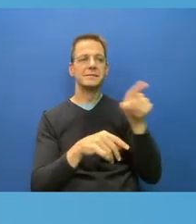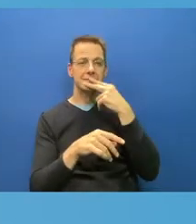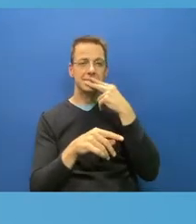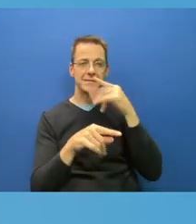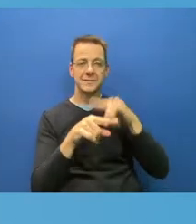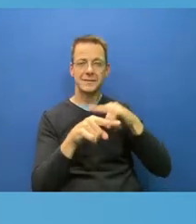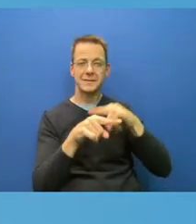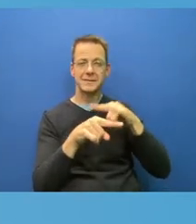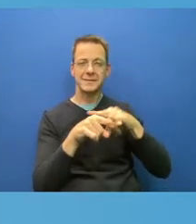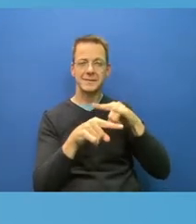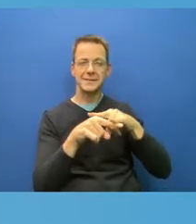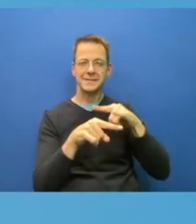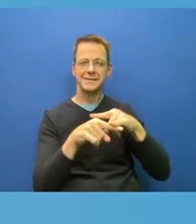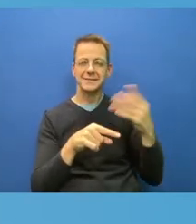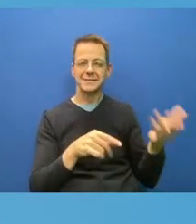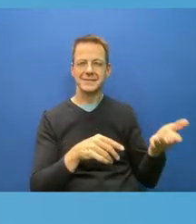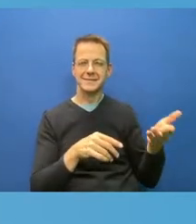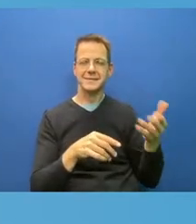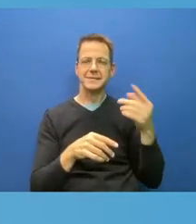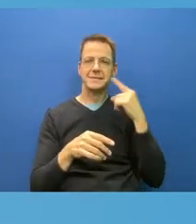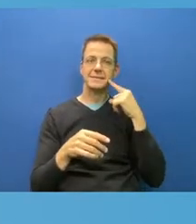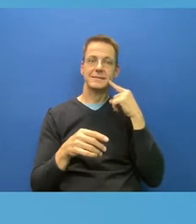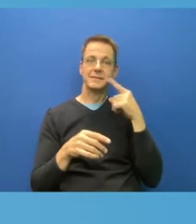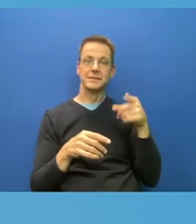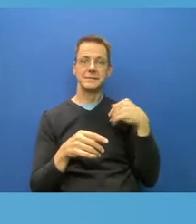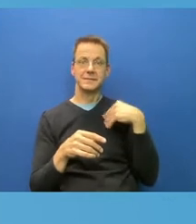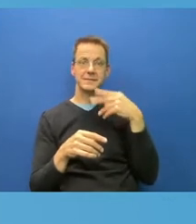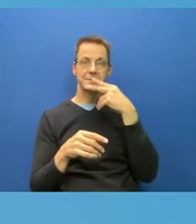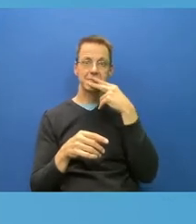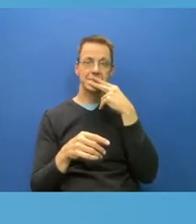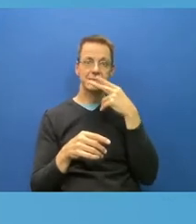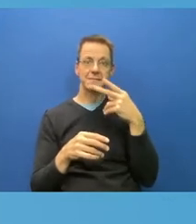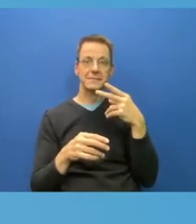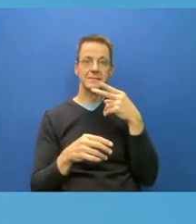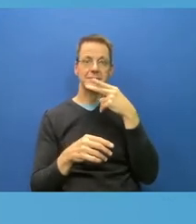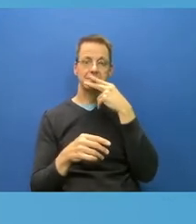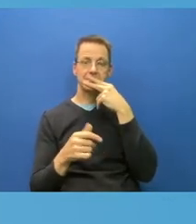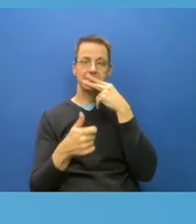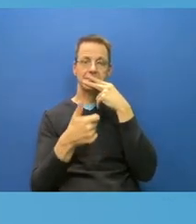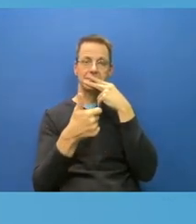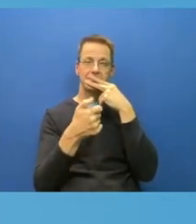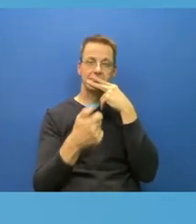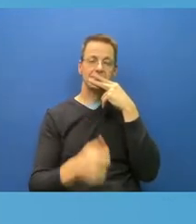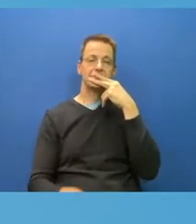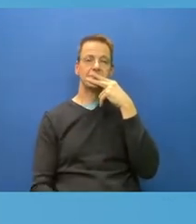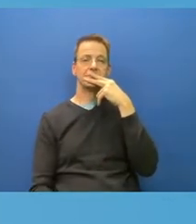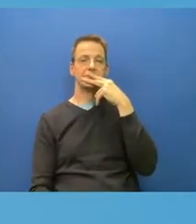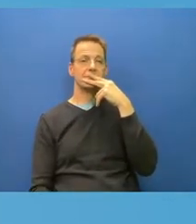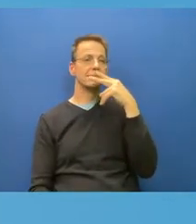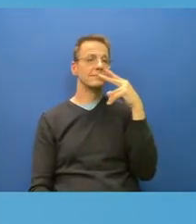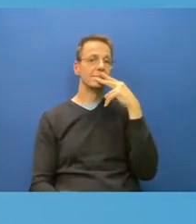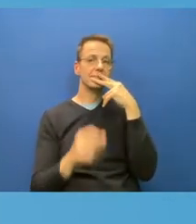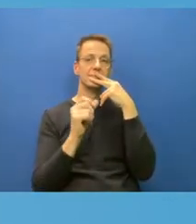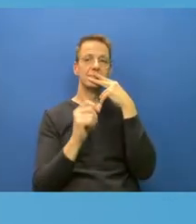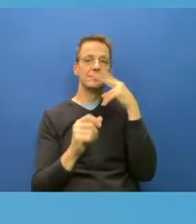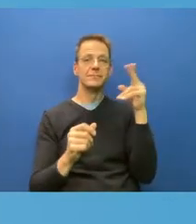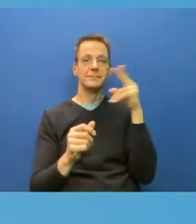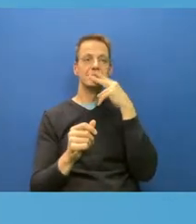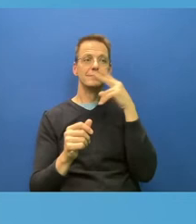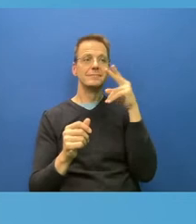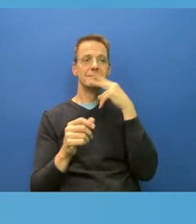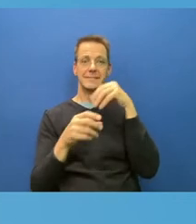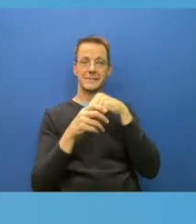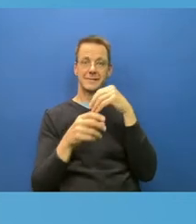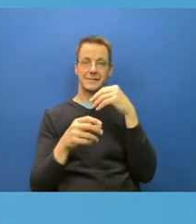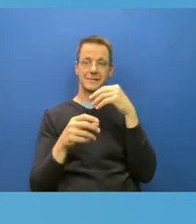I want to go to a restaurant, I cannot smoke, because restaurants are non smoking. But the employers and and the staff in